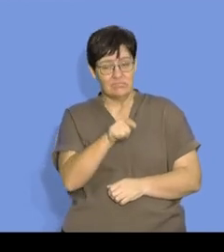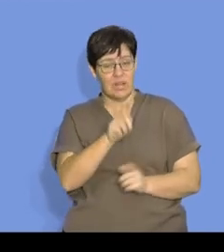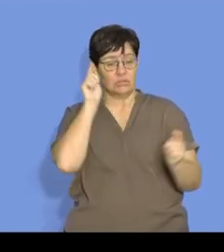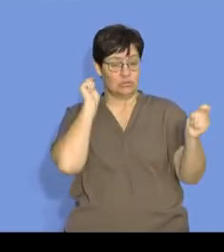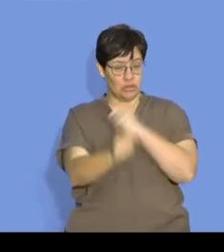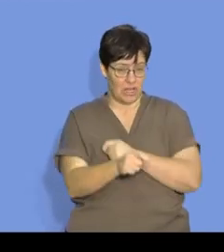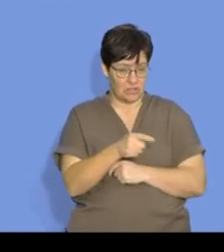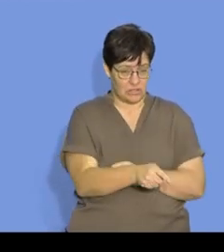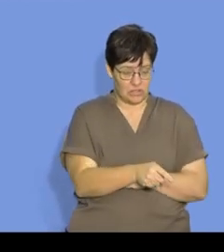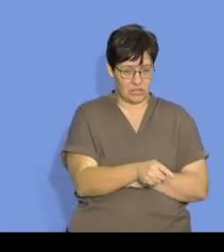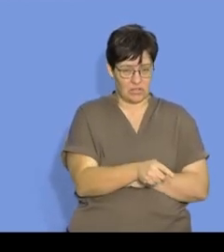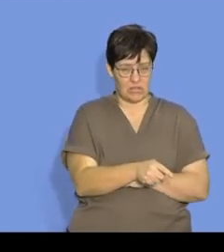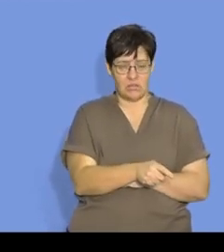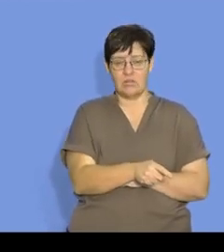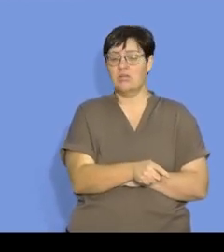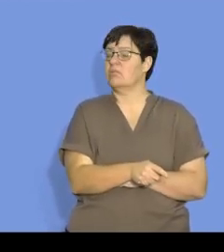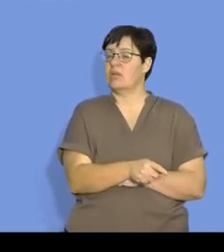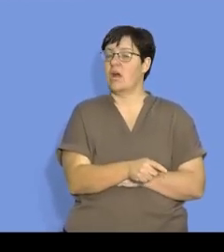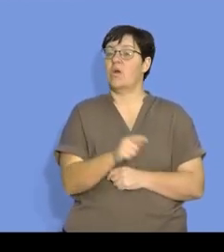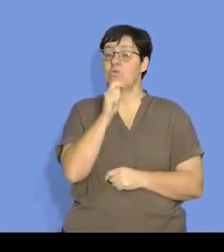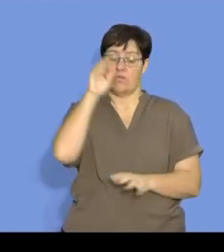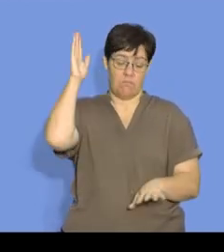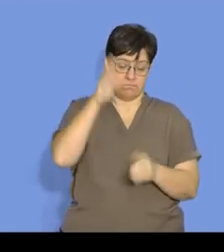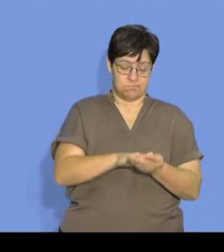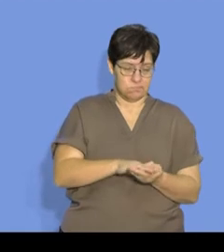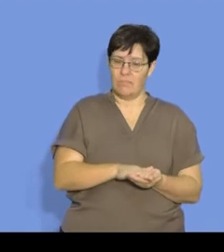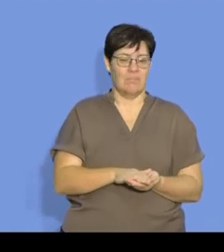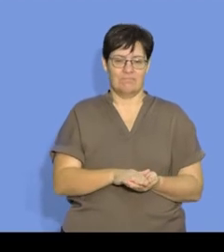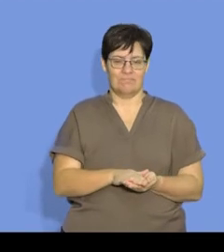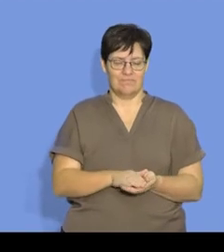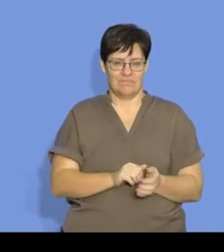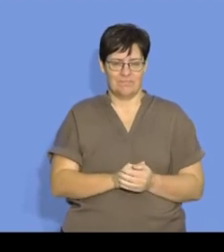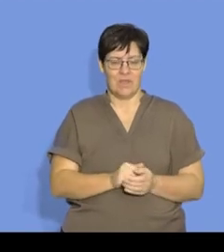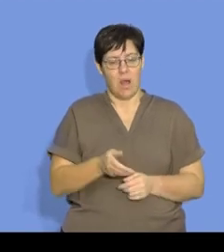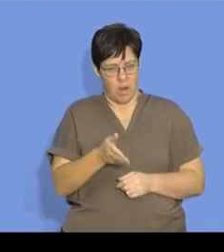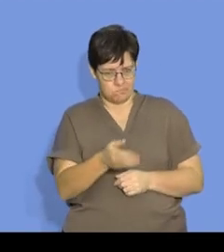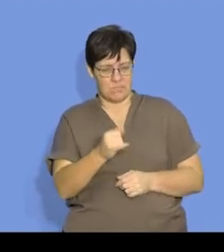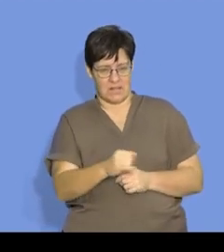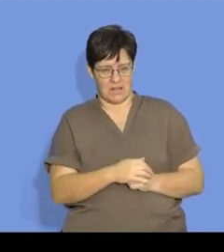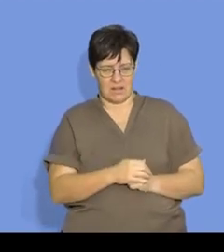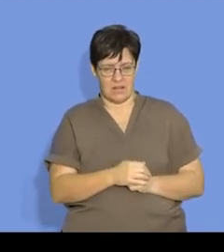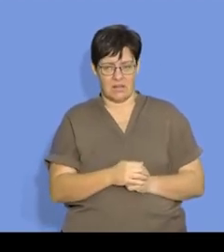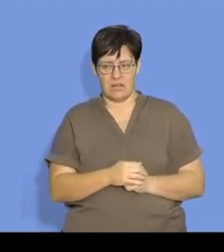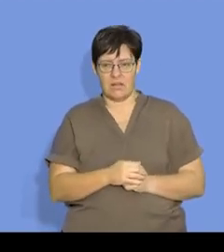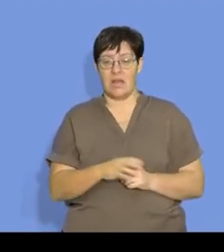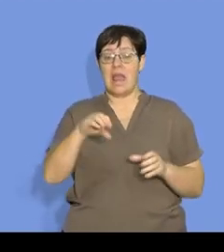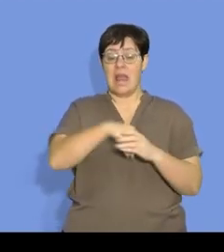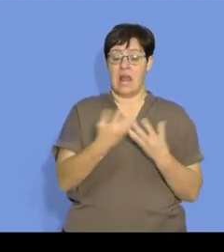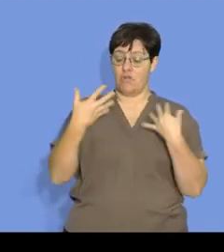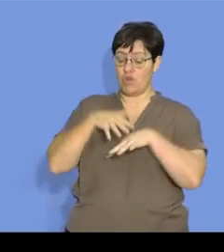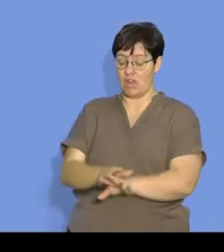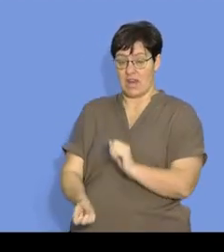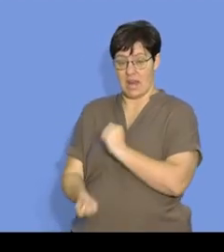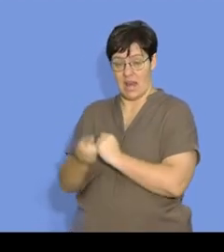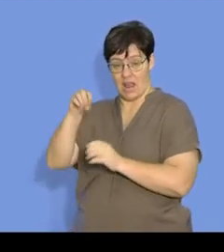activation energy is changed, it is not used up during the process. So it does not take